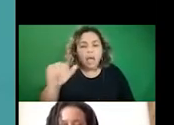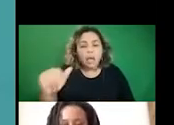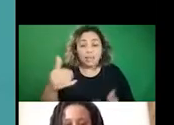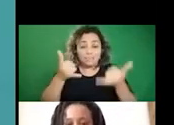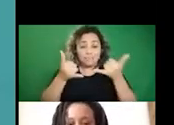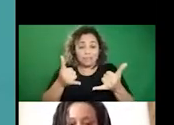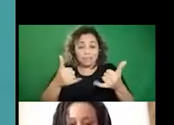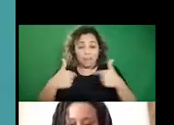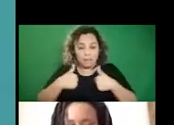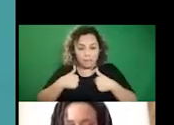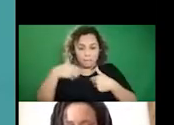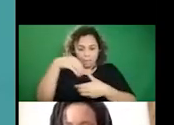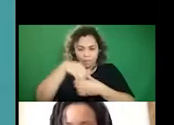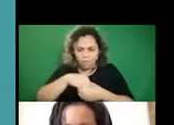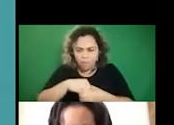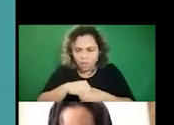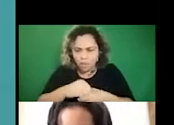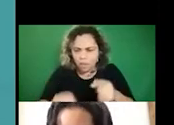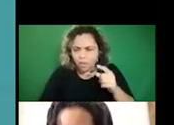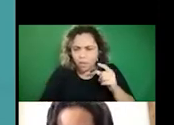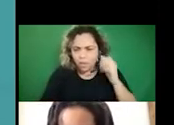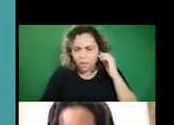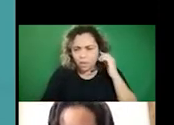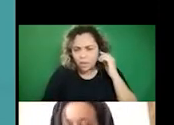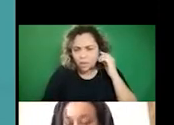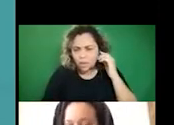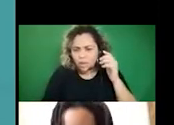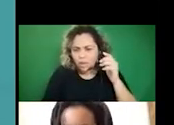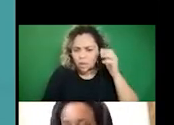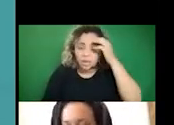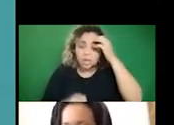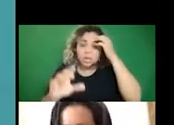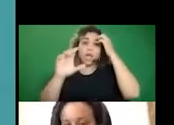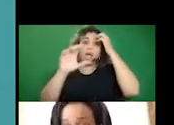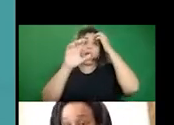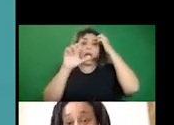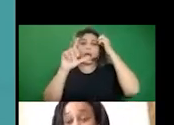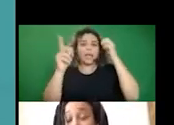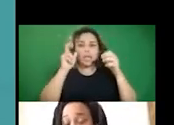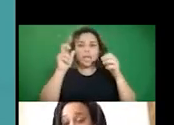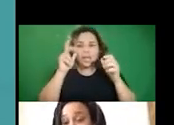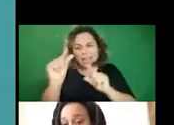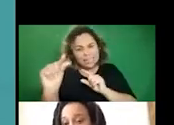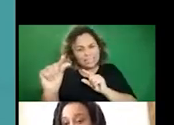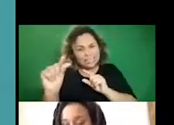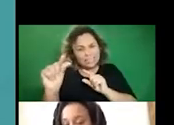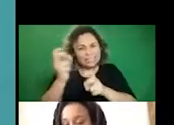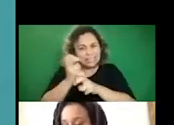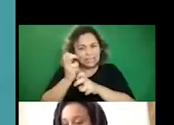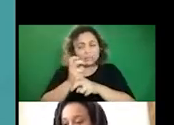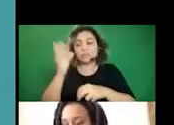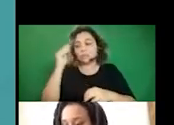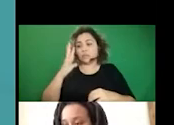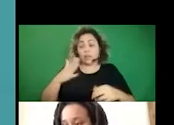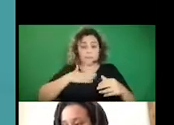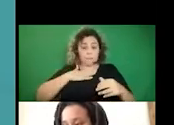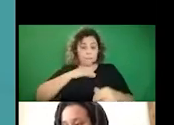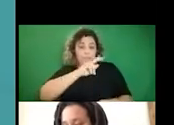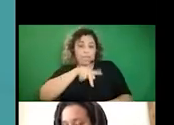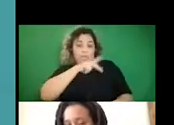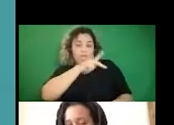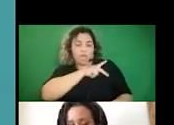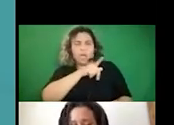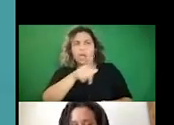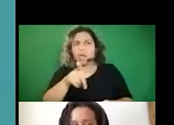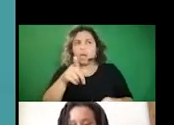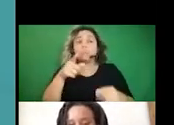I'm learning a remote learning up here in Urbana-Champaign. Can you guys hear me? So for me personally, it's